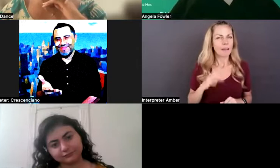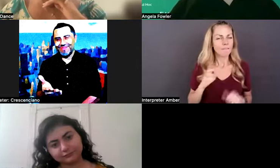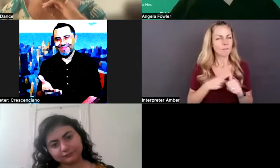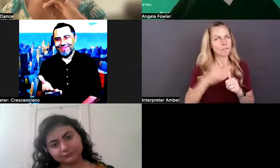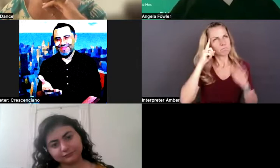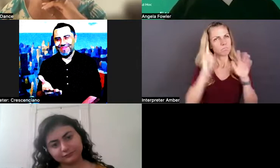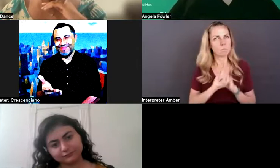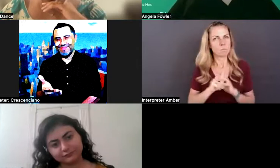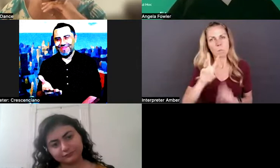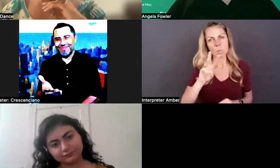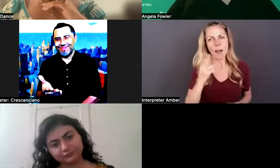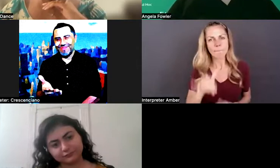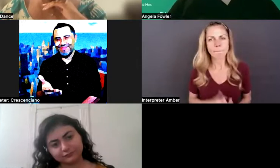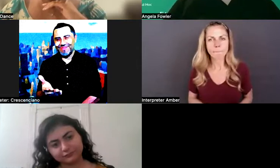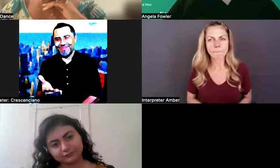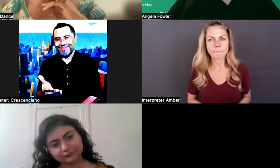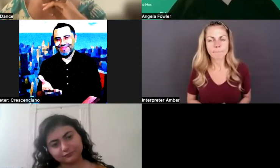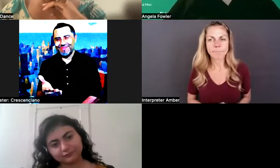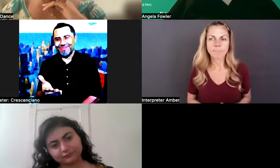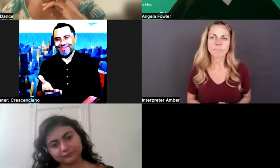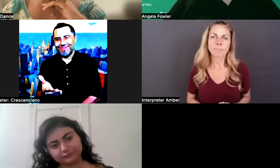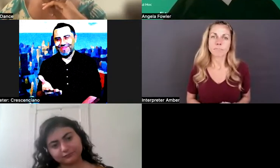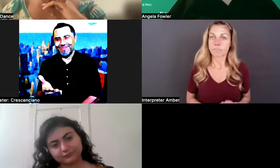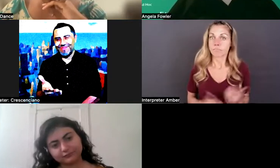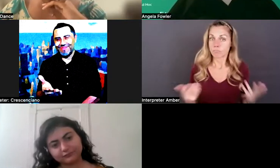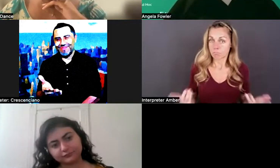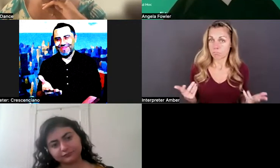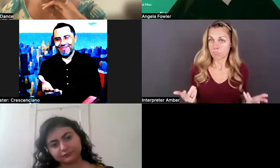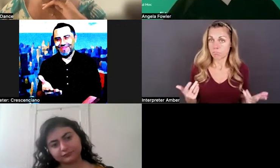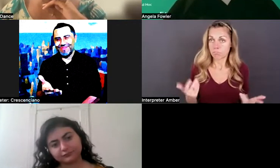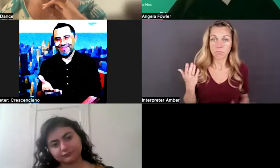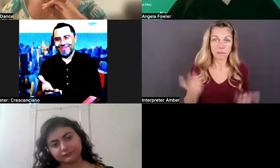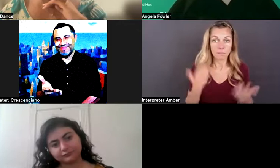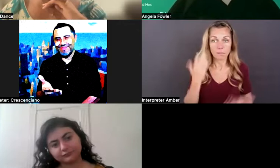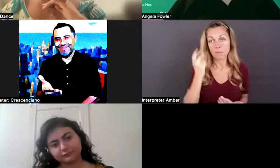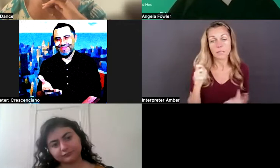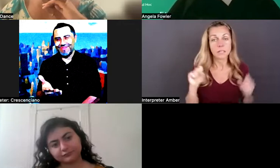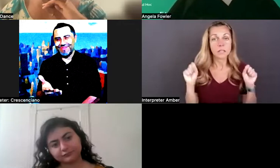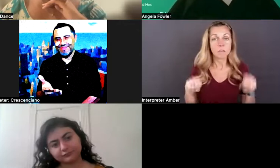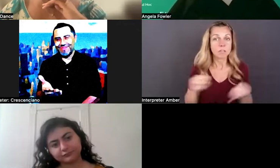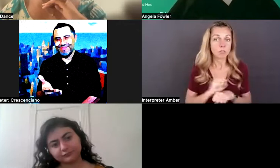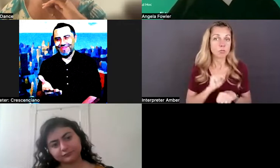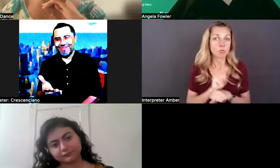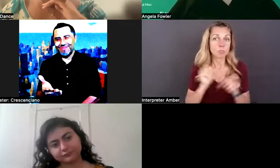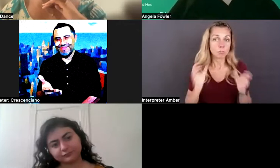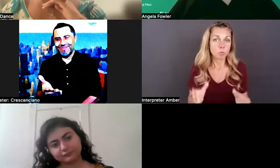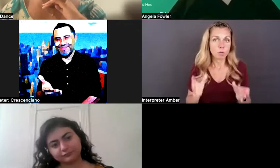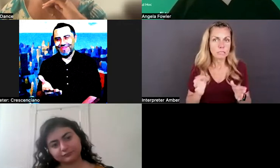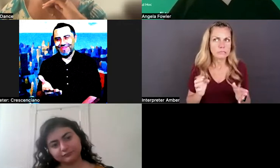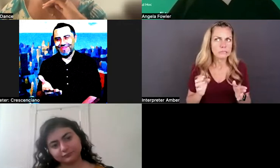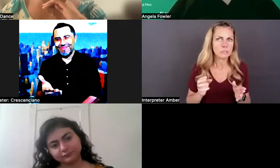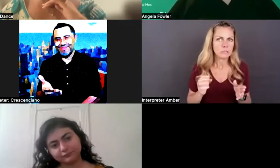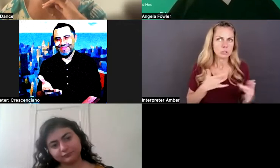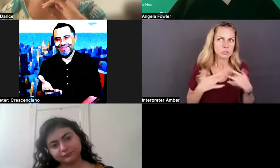is it because, um, potential employees or current employees are concerned about perceptions in